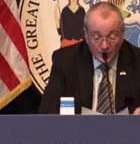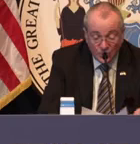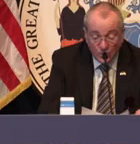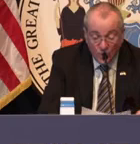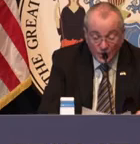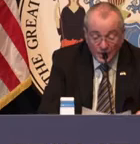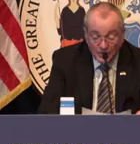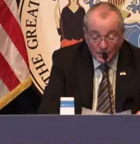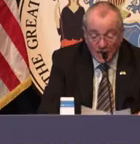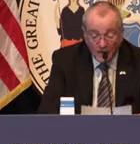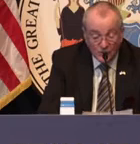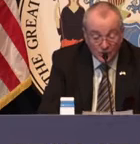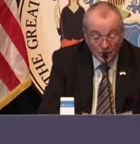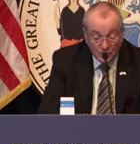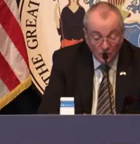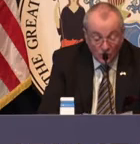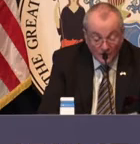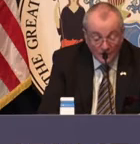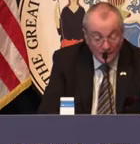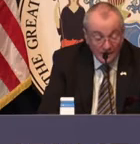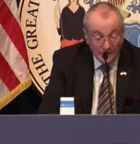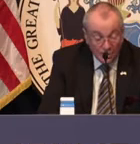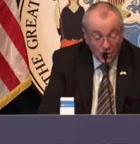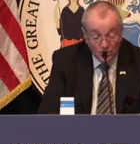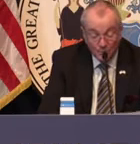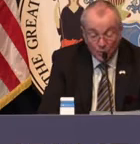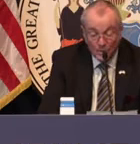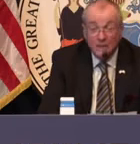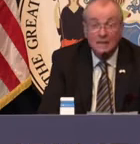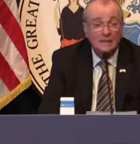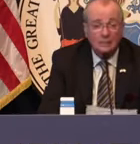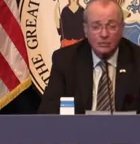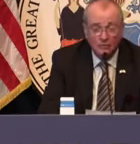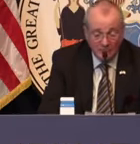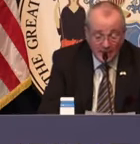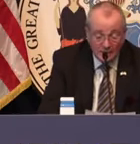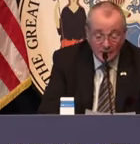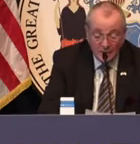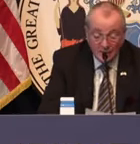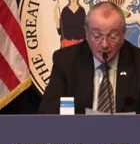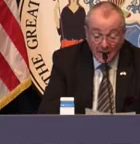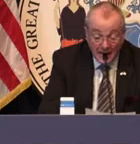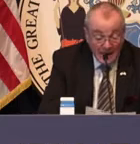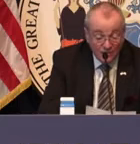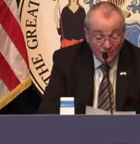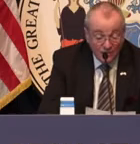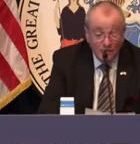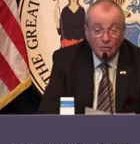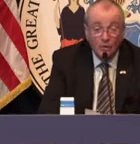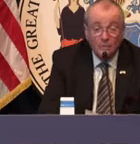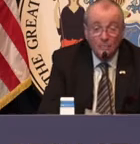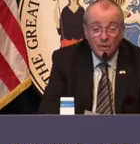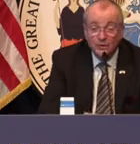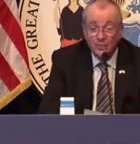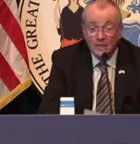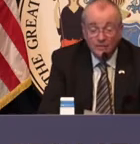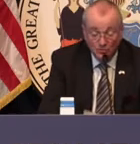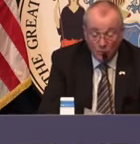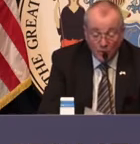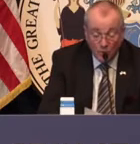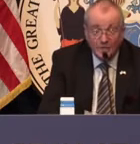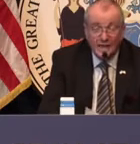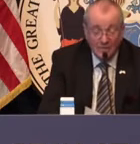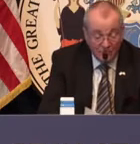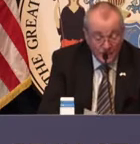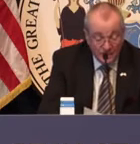Everything we're watching has gone in the direction we've wanted. Across the board, the key numbers are down by half or, in some